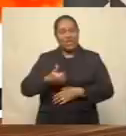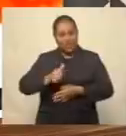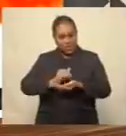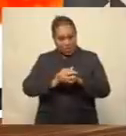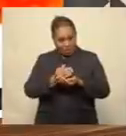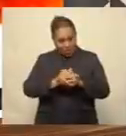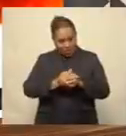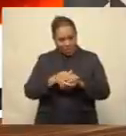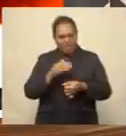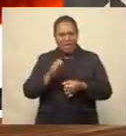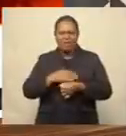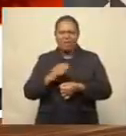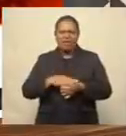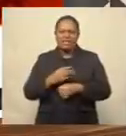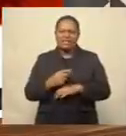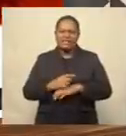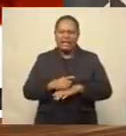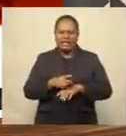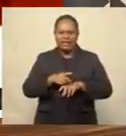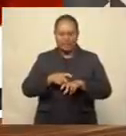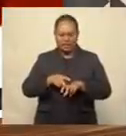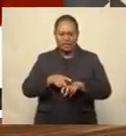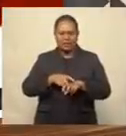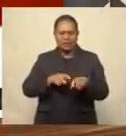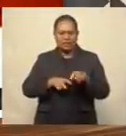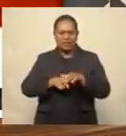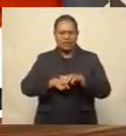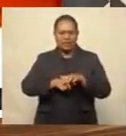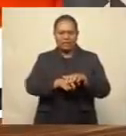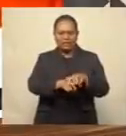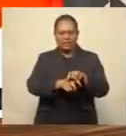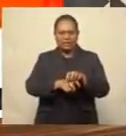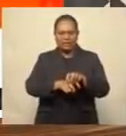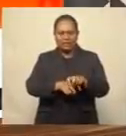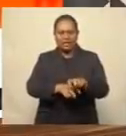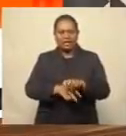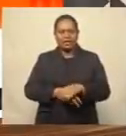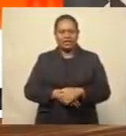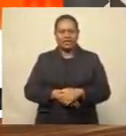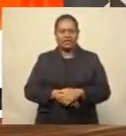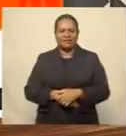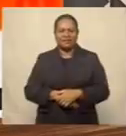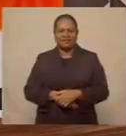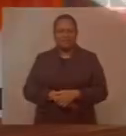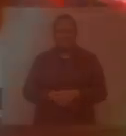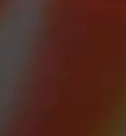out of snail slime? Find out more in Weird and the Wonderful after the break.